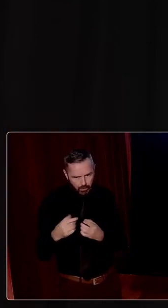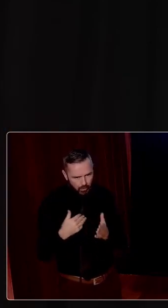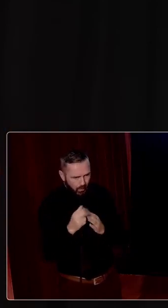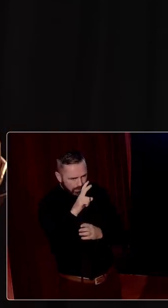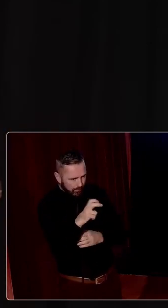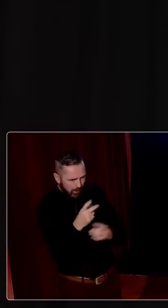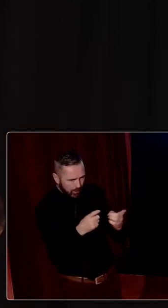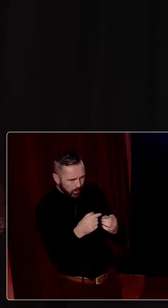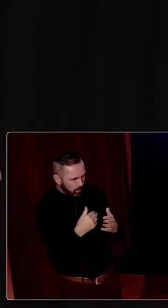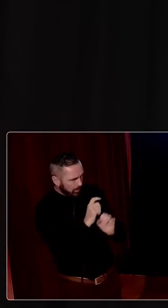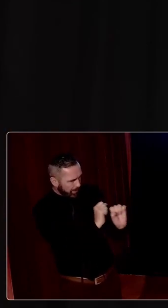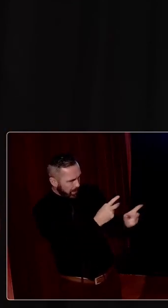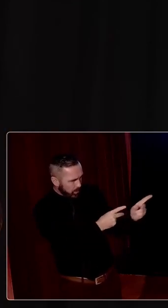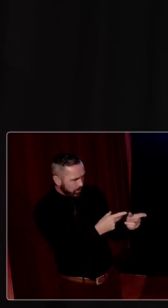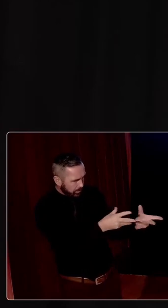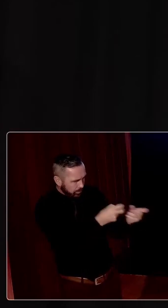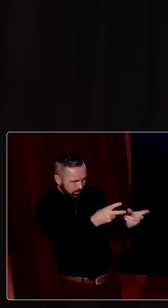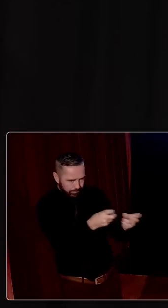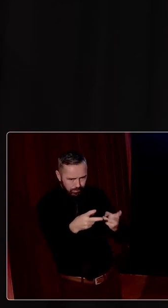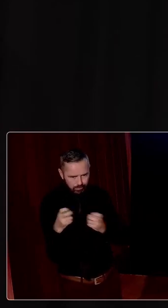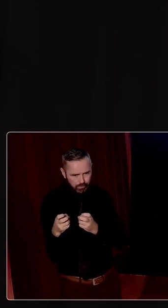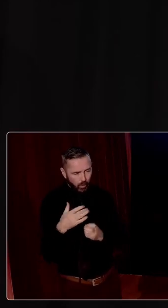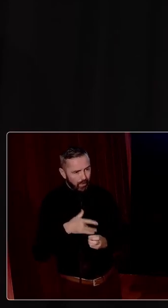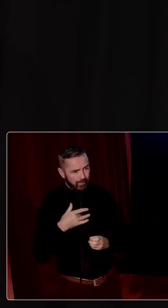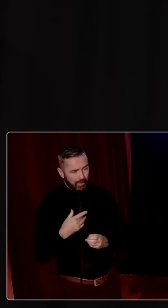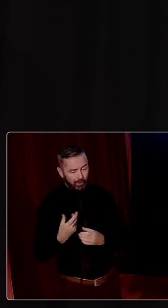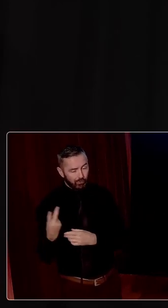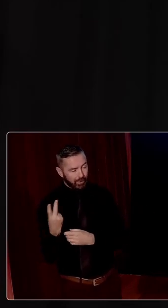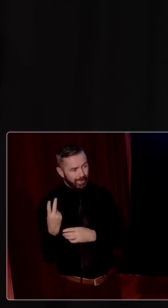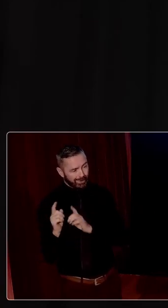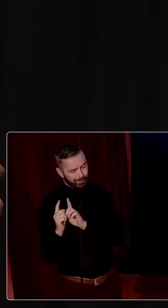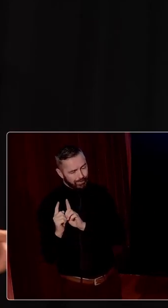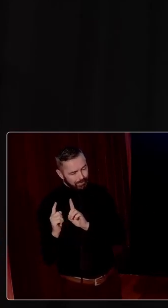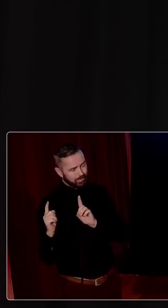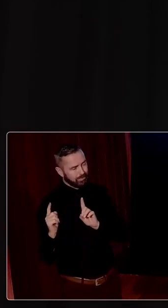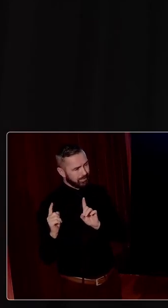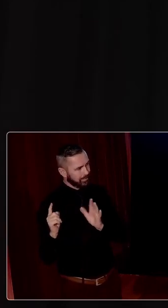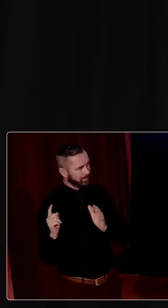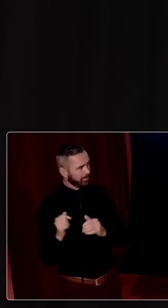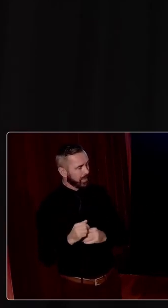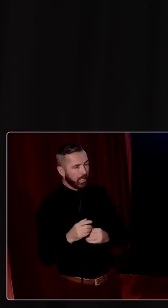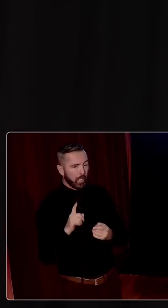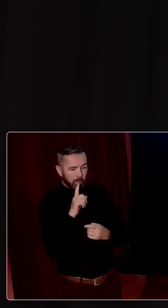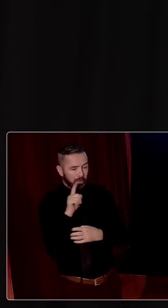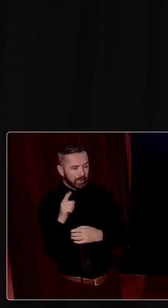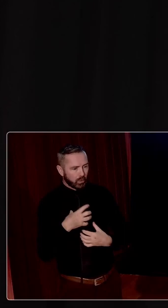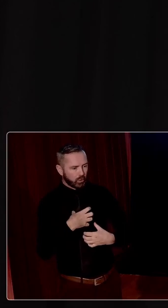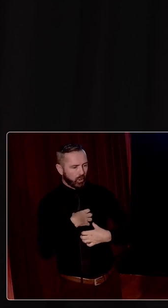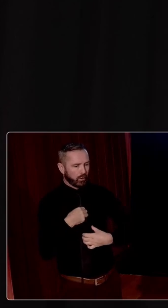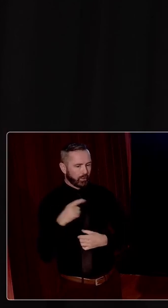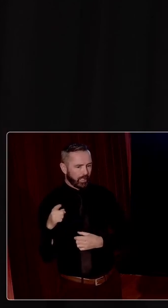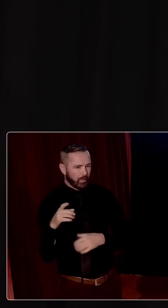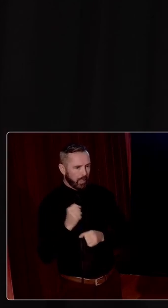So I think it just loosened that dominance of the relationship, but also, and this is the shock to the British on Brexit.